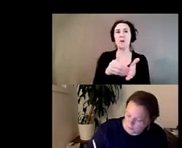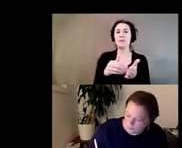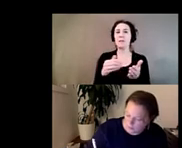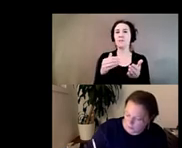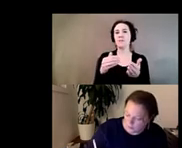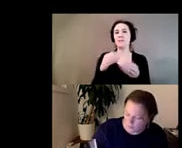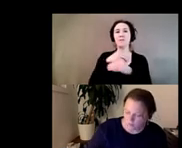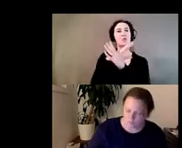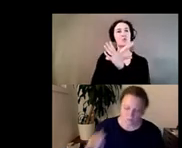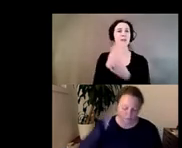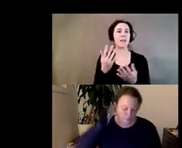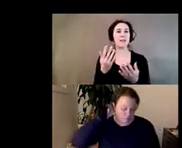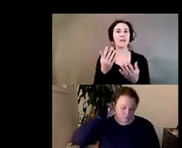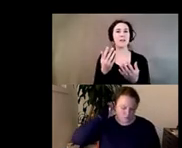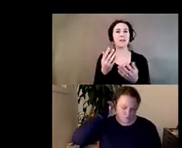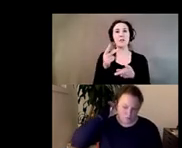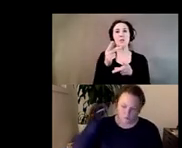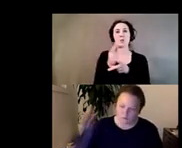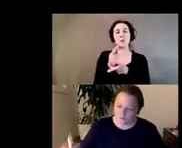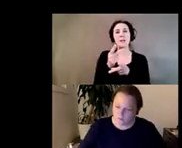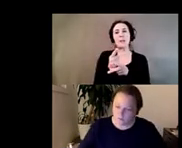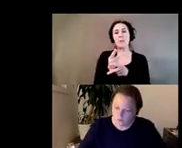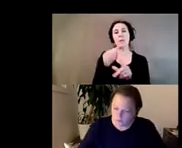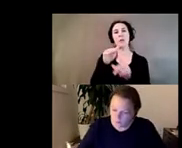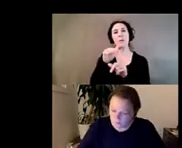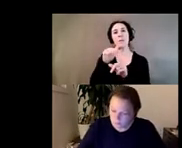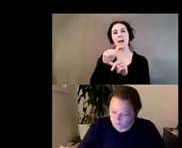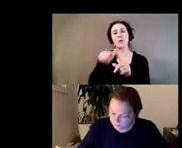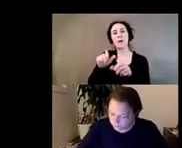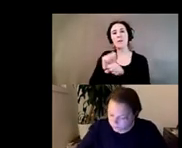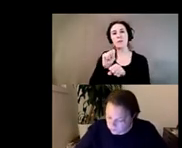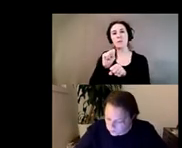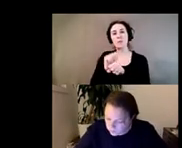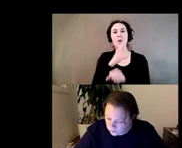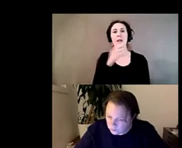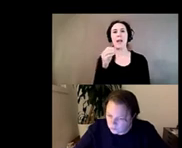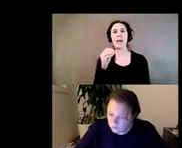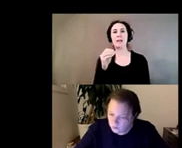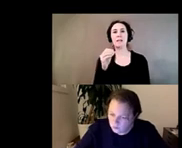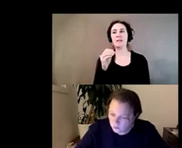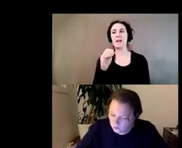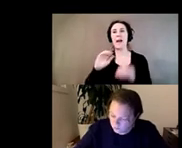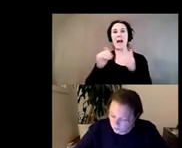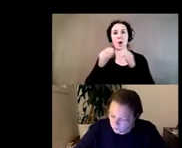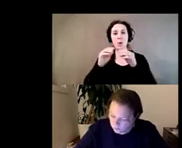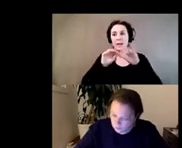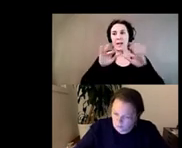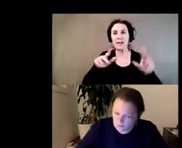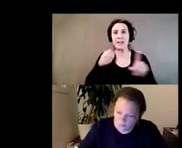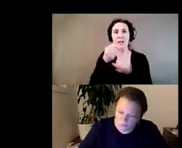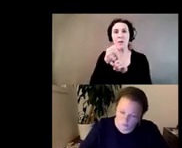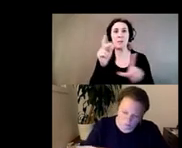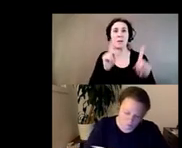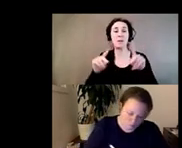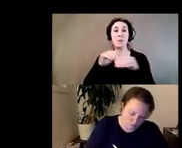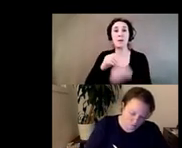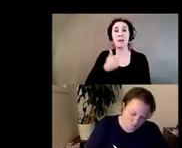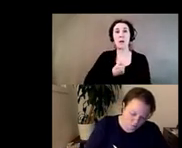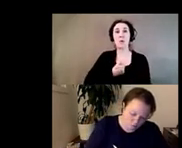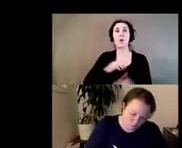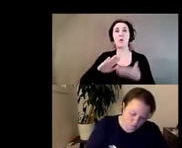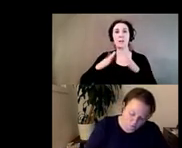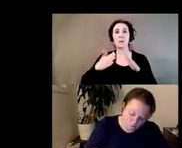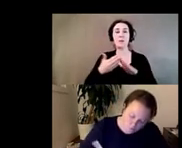sort of keep the reminder of this work and its resonance present in our own community as well so